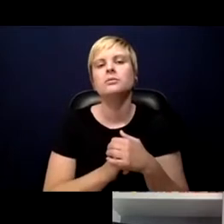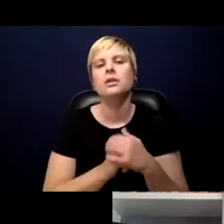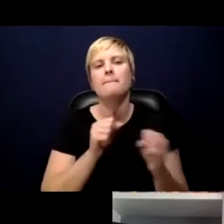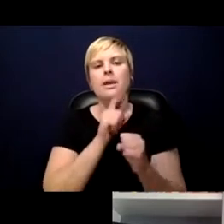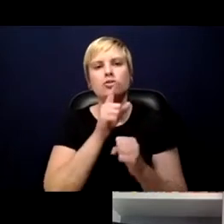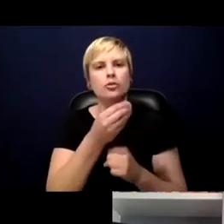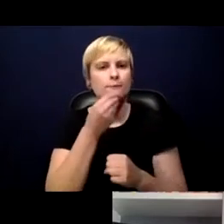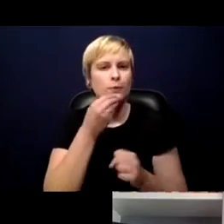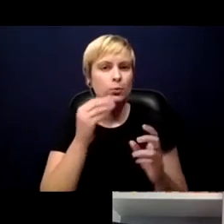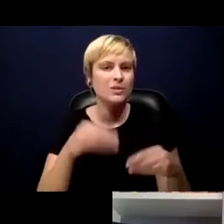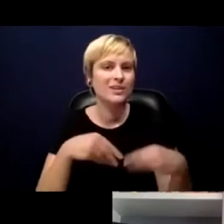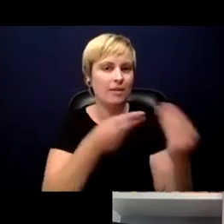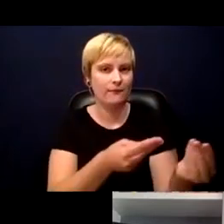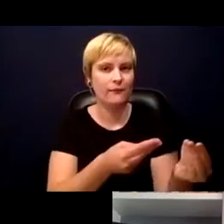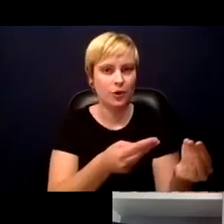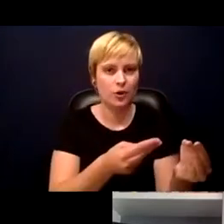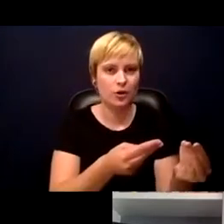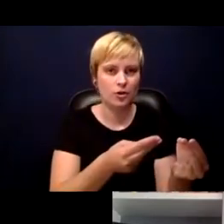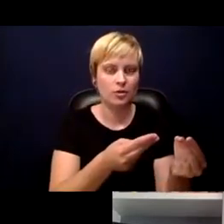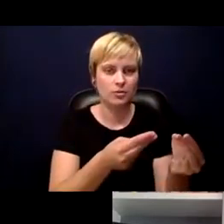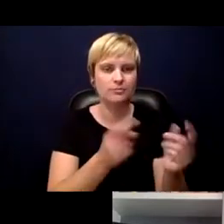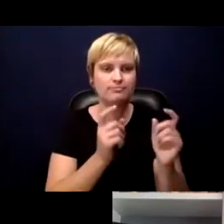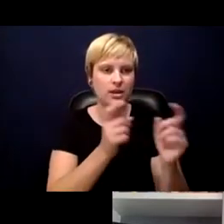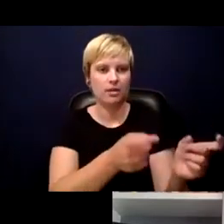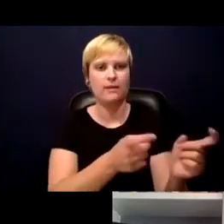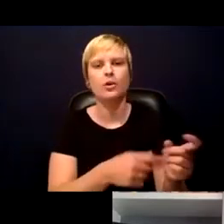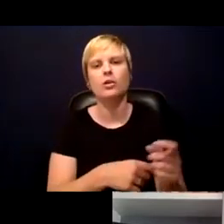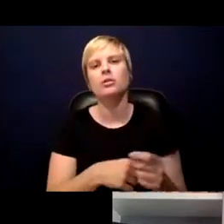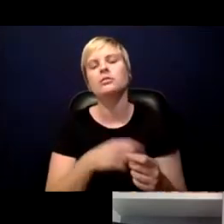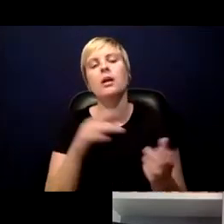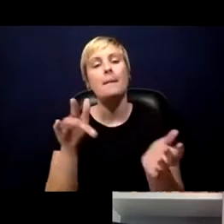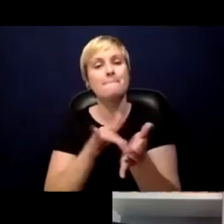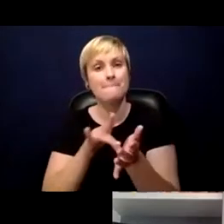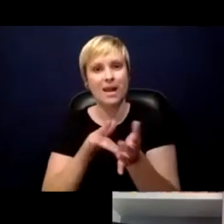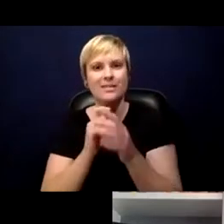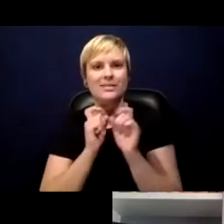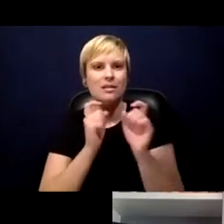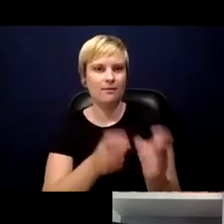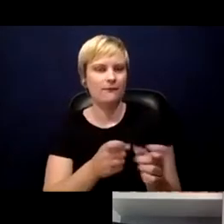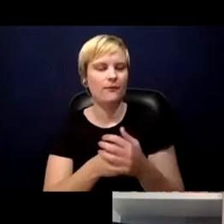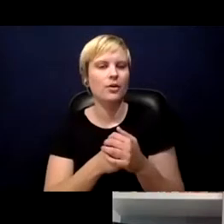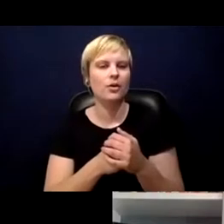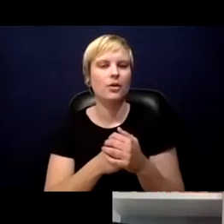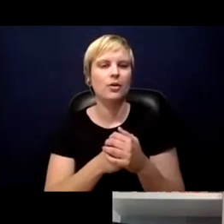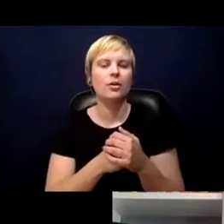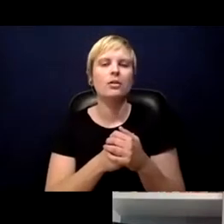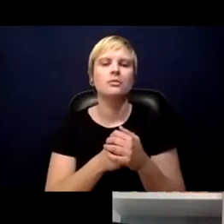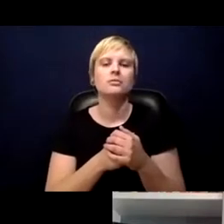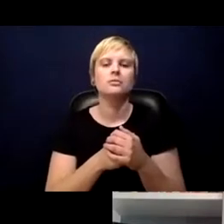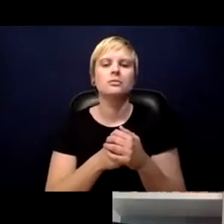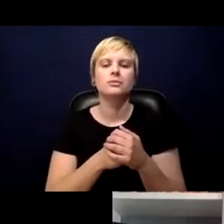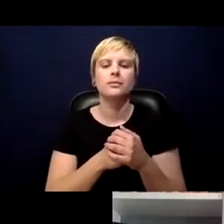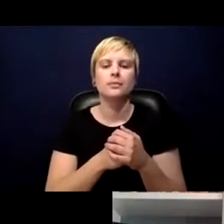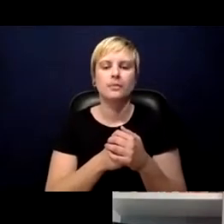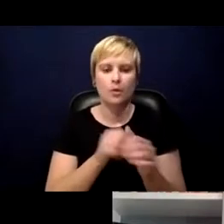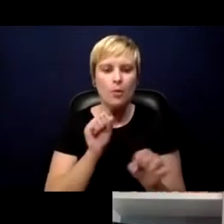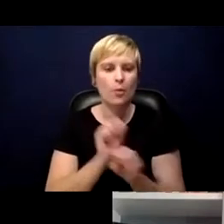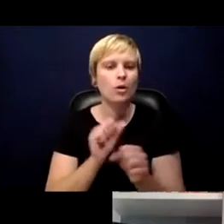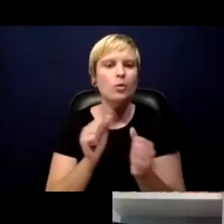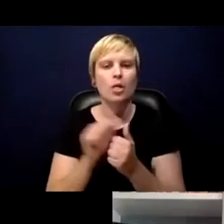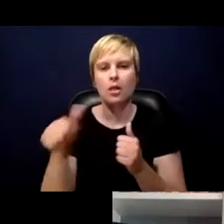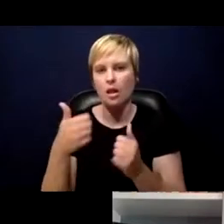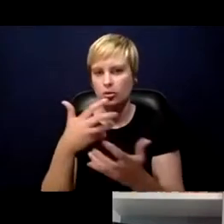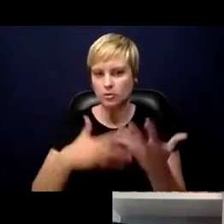delivered, delivering prescriptions that are necessary and working with the employer, other social supports and